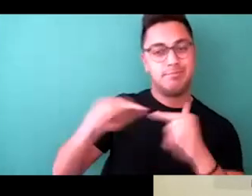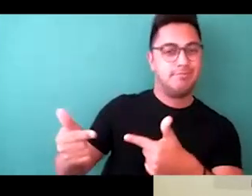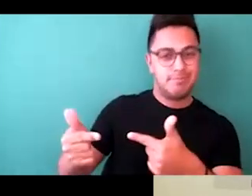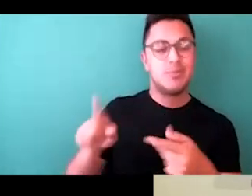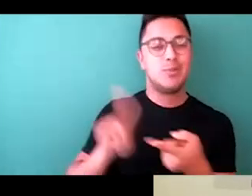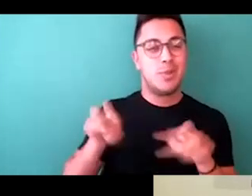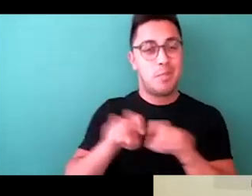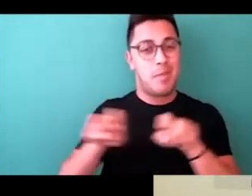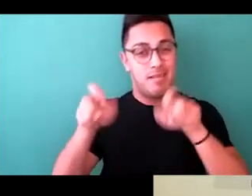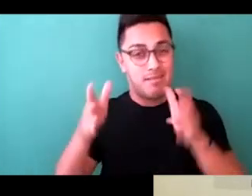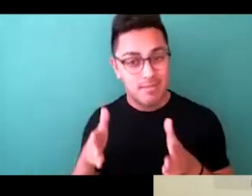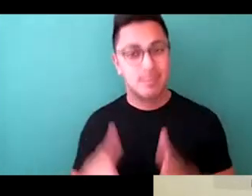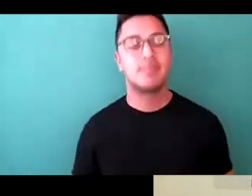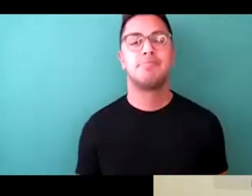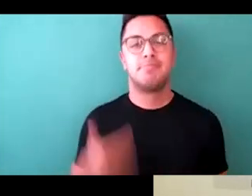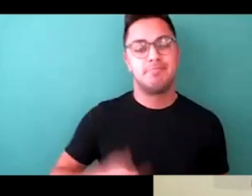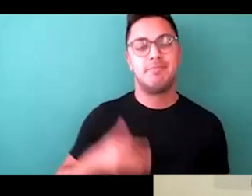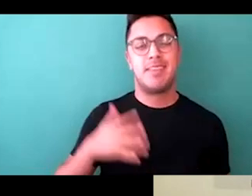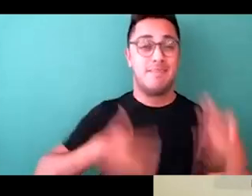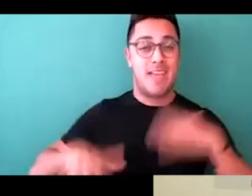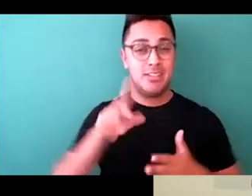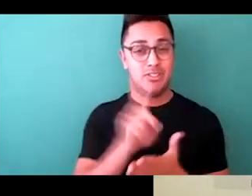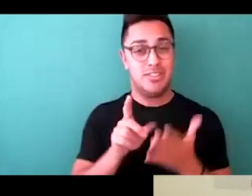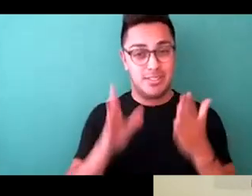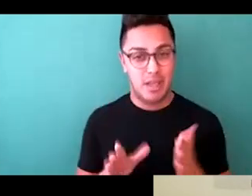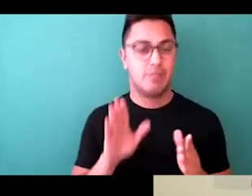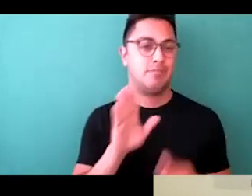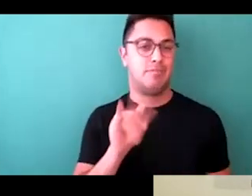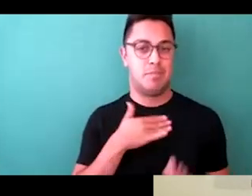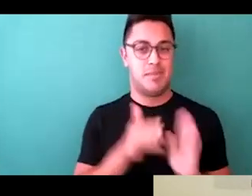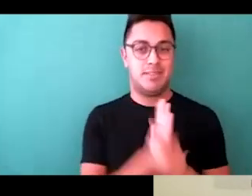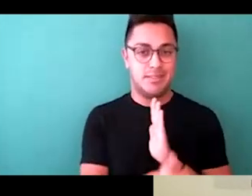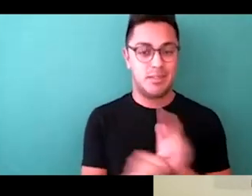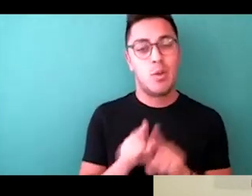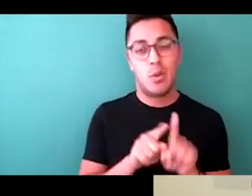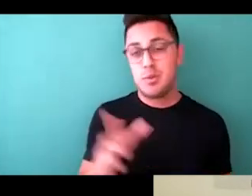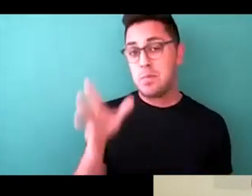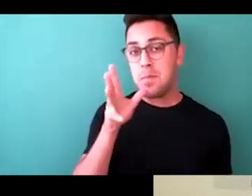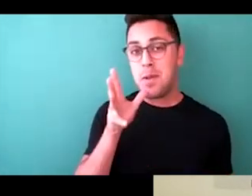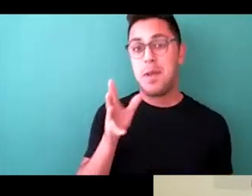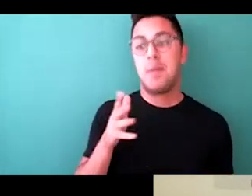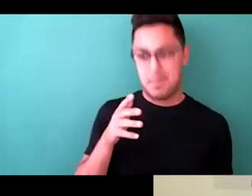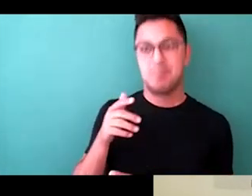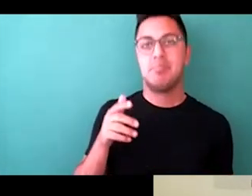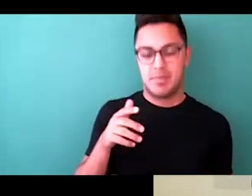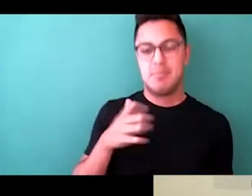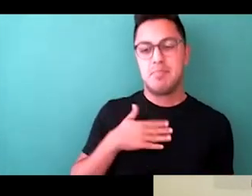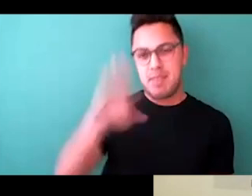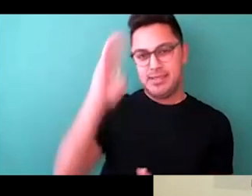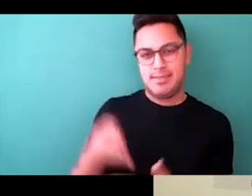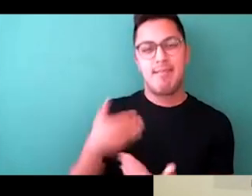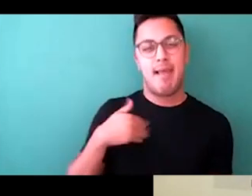panelists. I am a fashion designer by trade. I'm also the mom of a now 18-year-old son with muscular dystrophy,